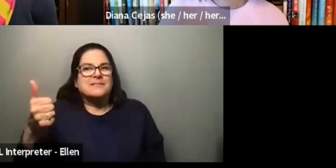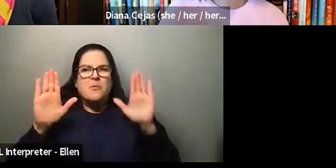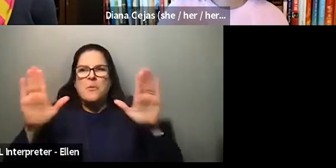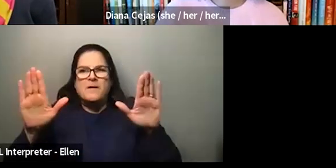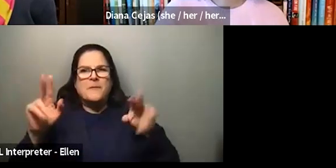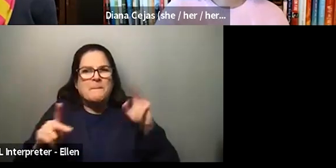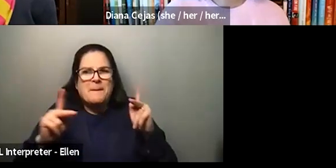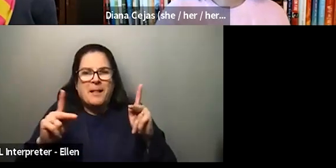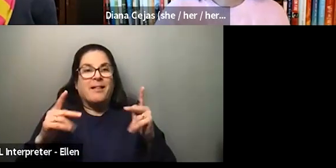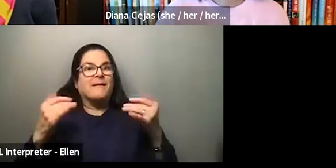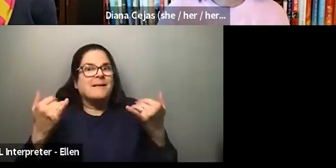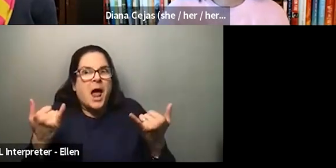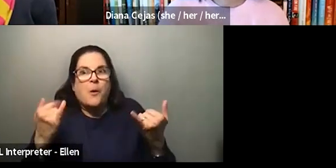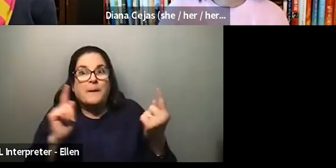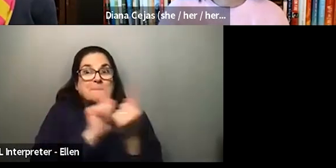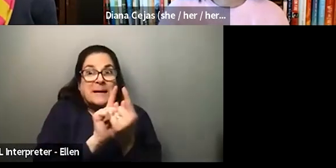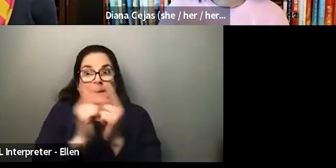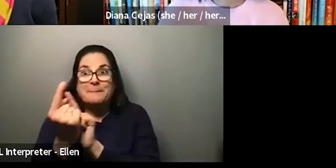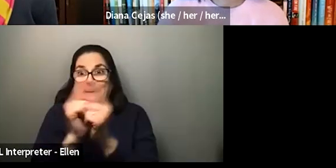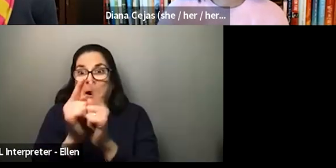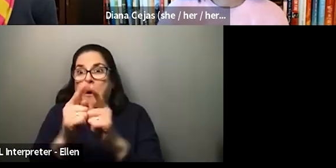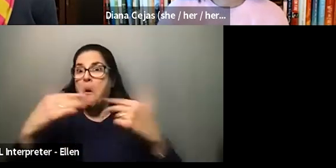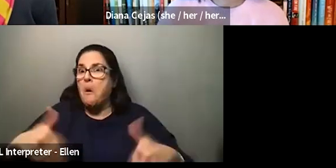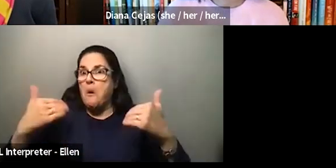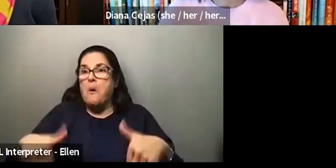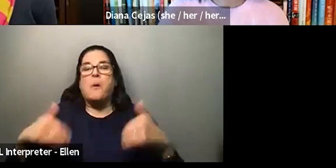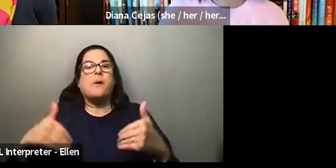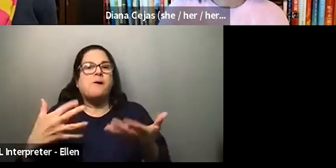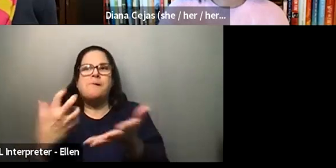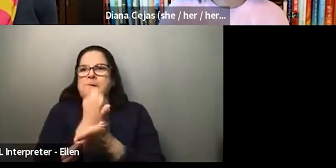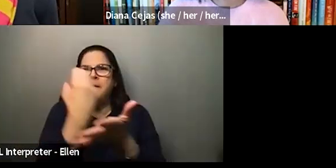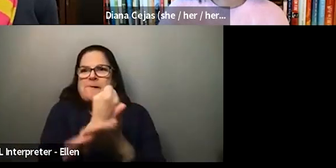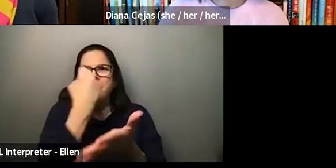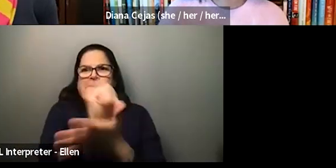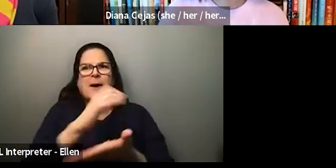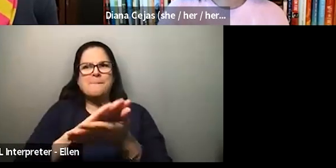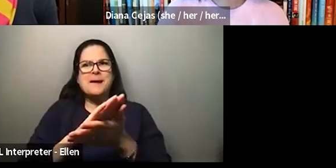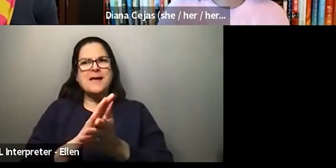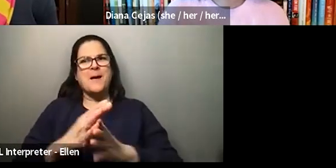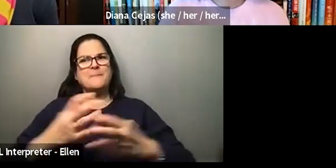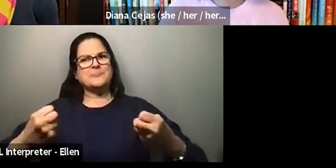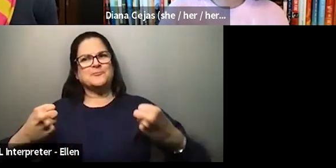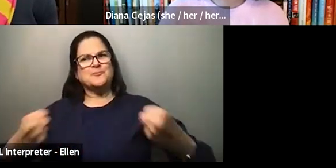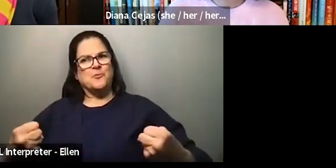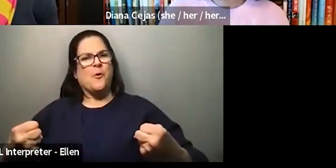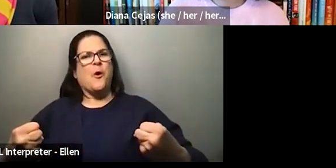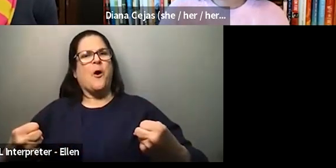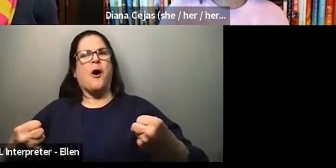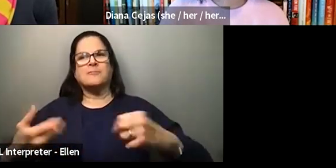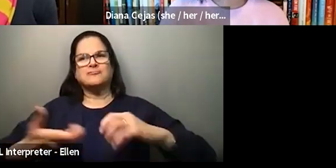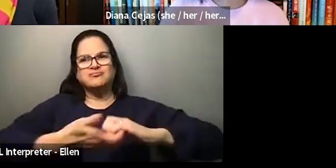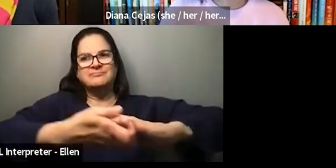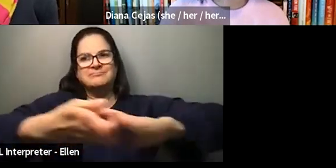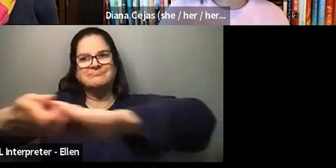other and we're learning from each other and we are getting stronger and more mighty by doing that than we ever were when we were alone. So take us and use us.